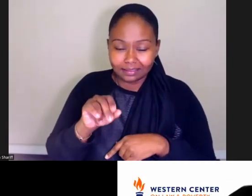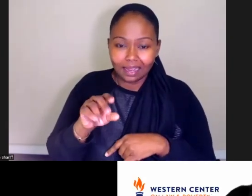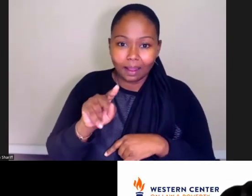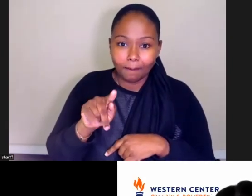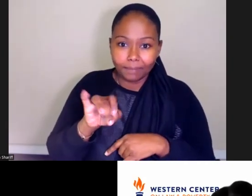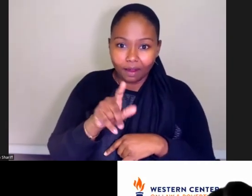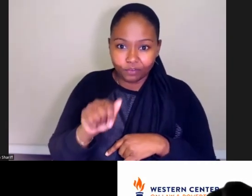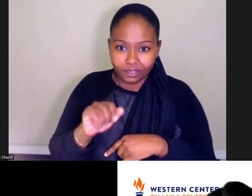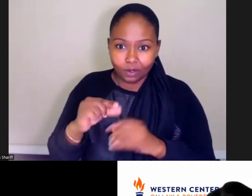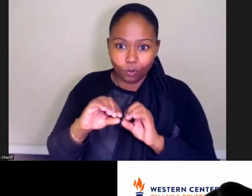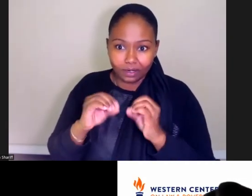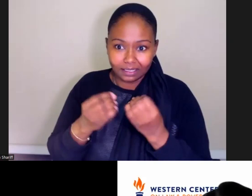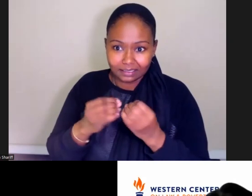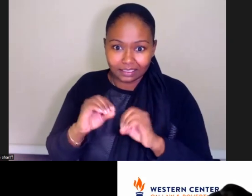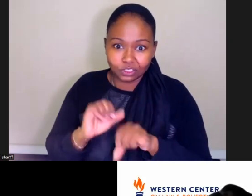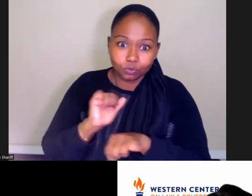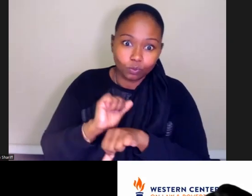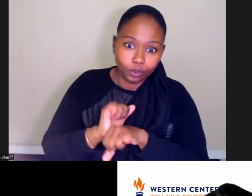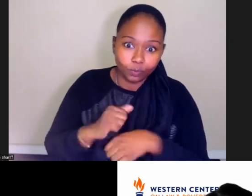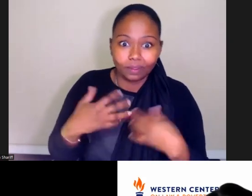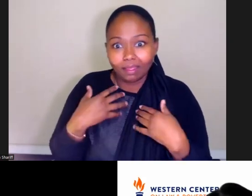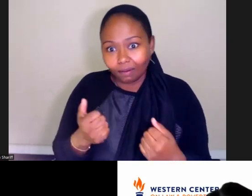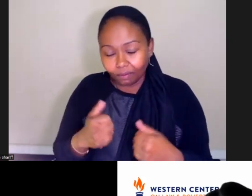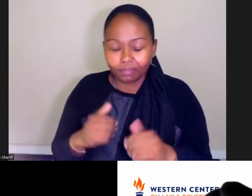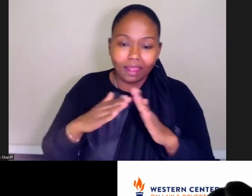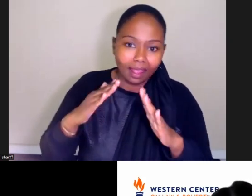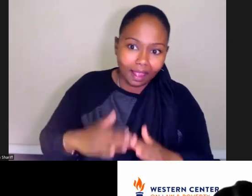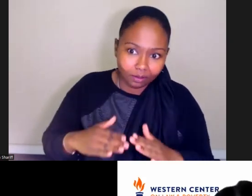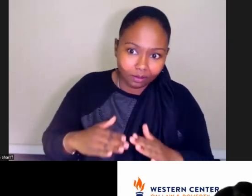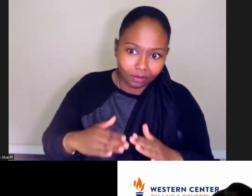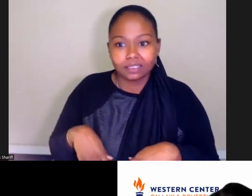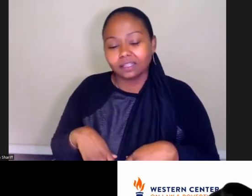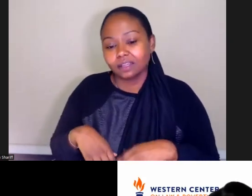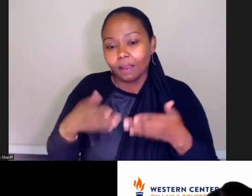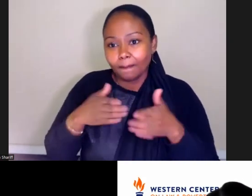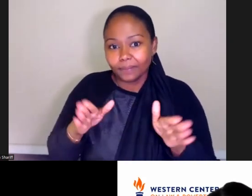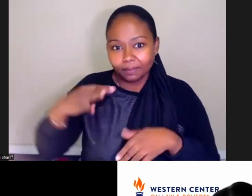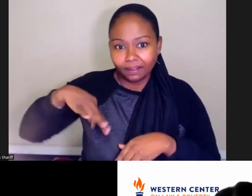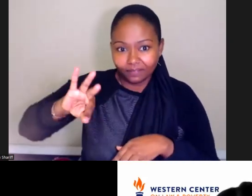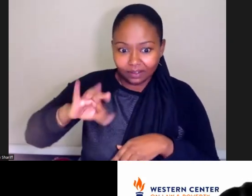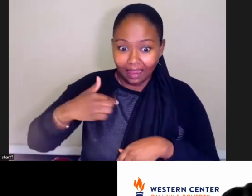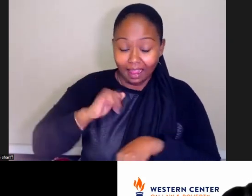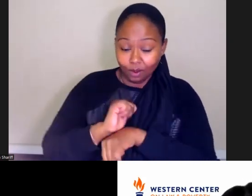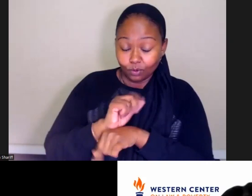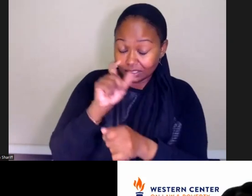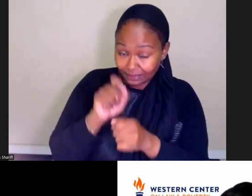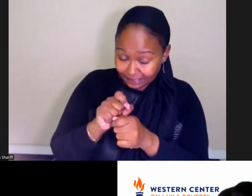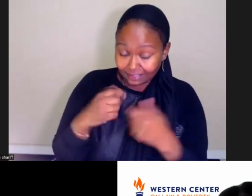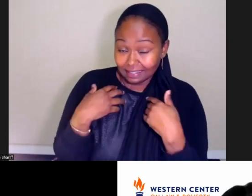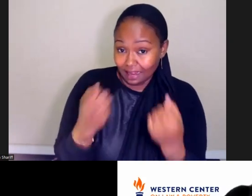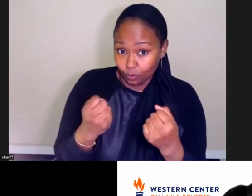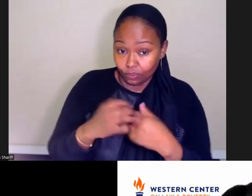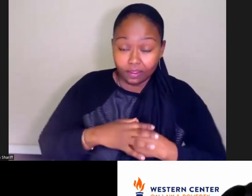justice, we work on health, housing, public benefits and access to justice. And I work specifically on health. I